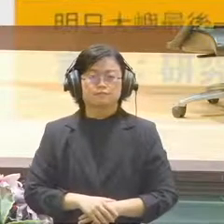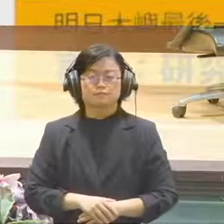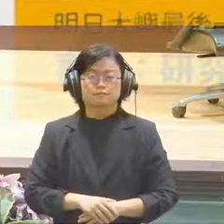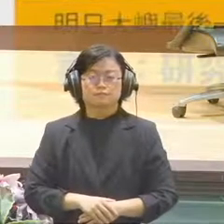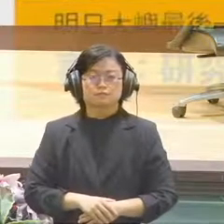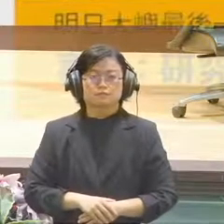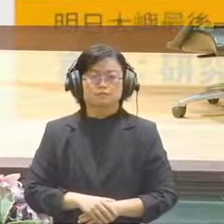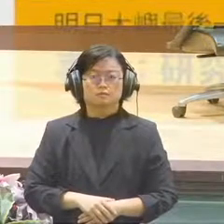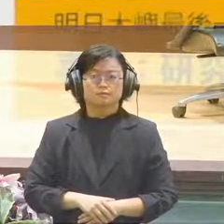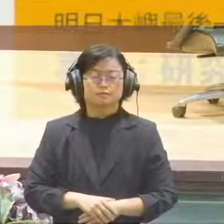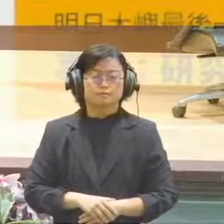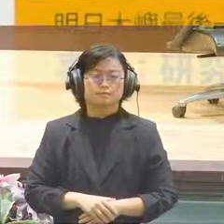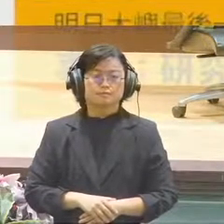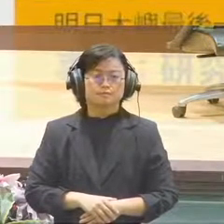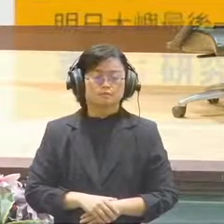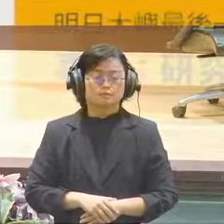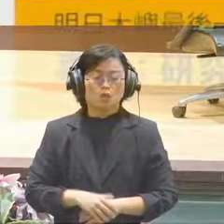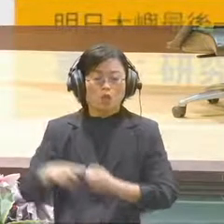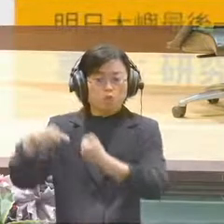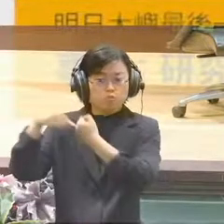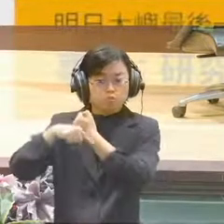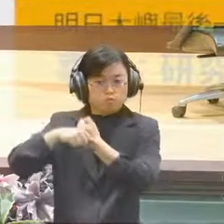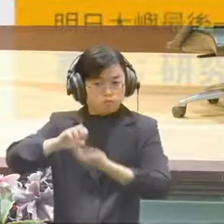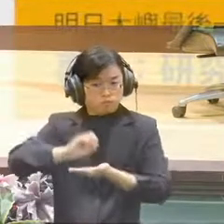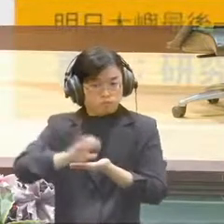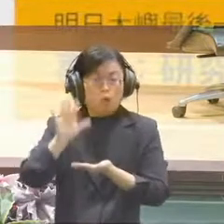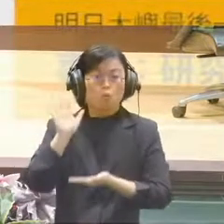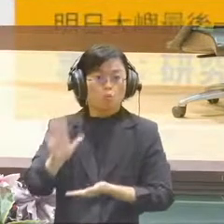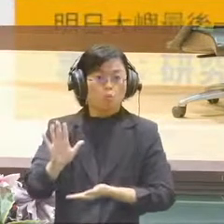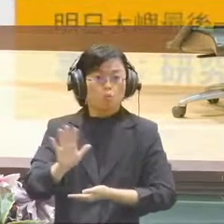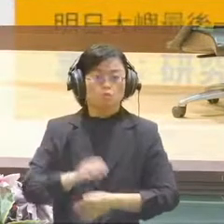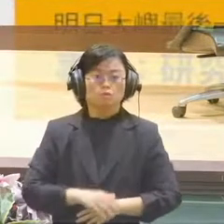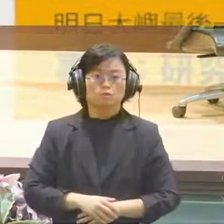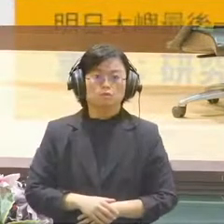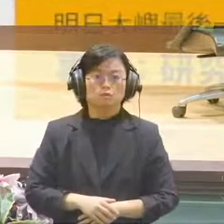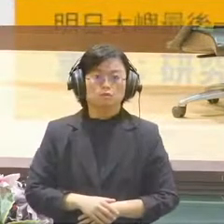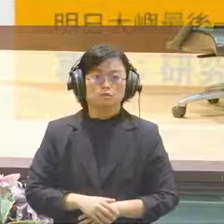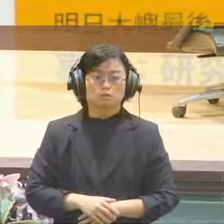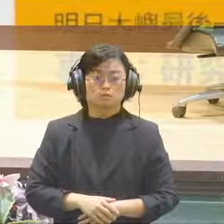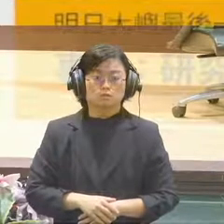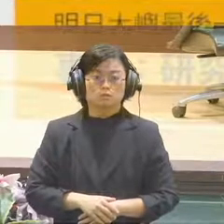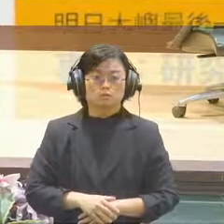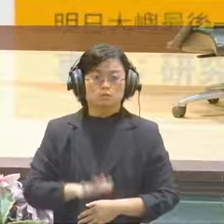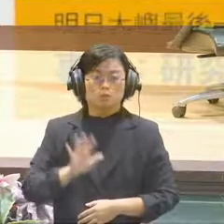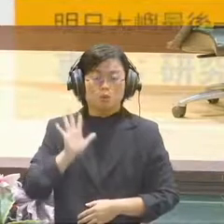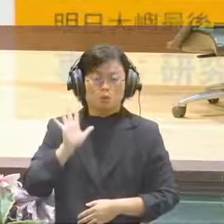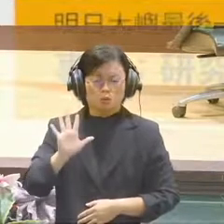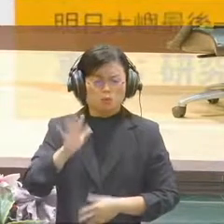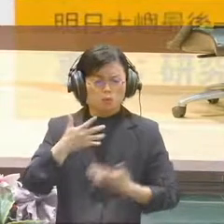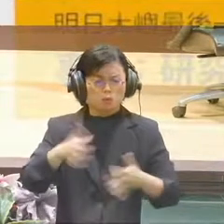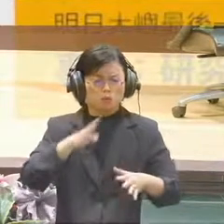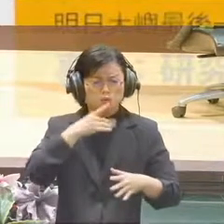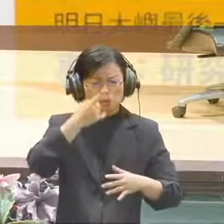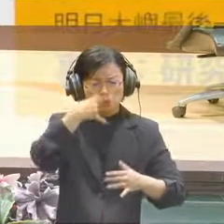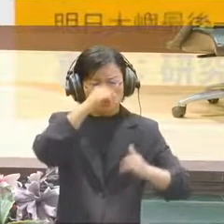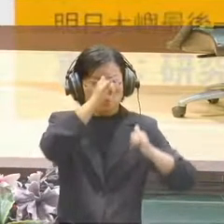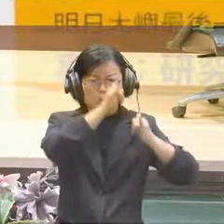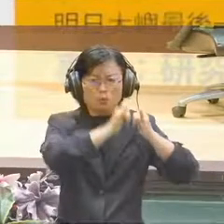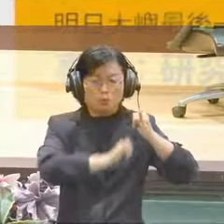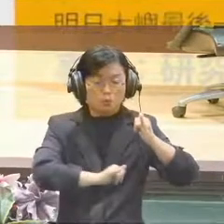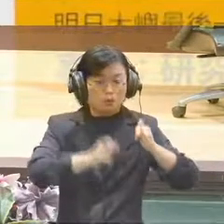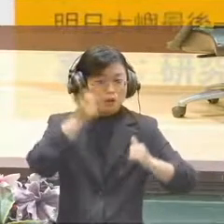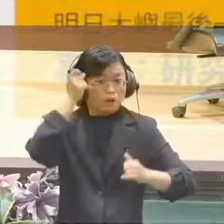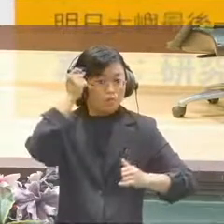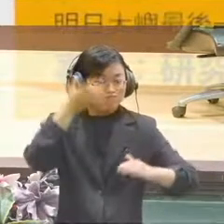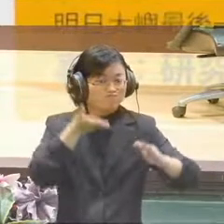reports like all other traditional think tanks would do, we are also